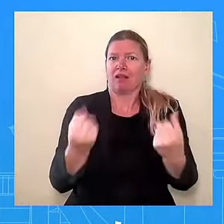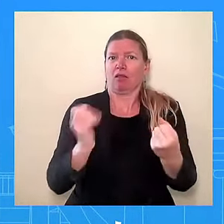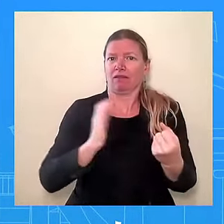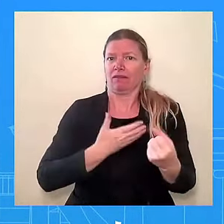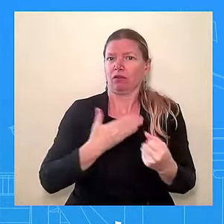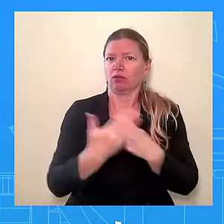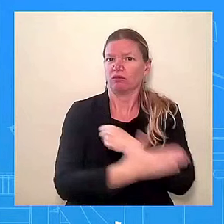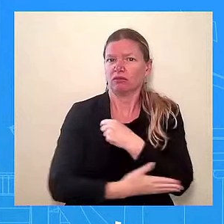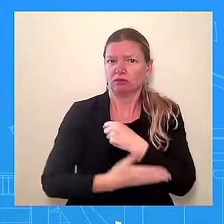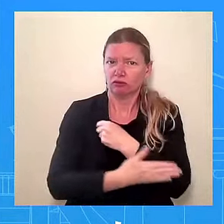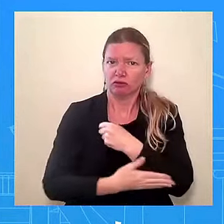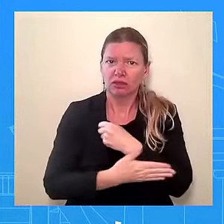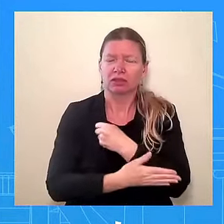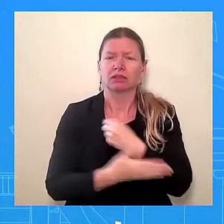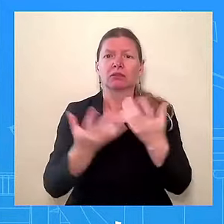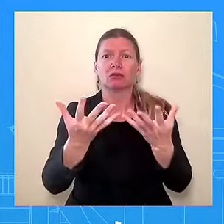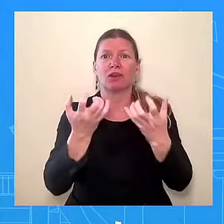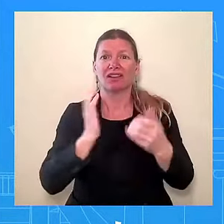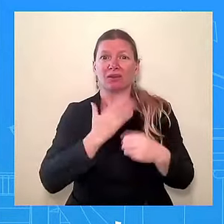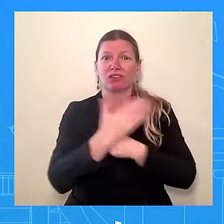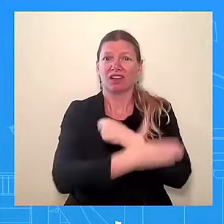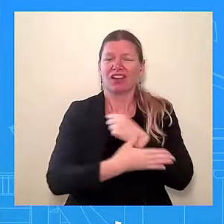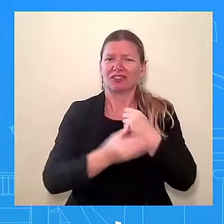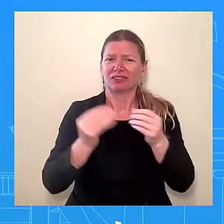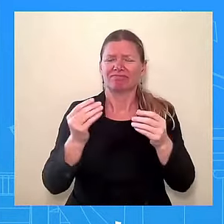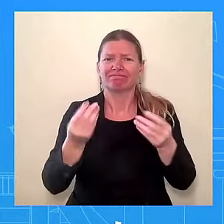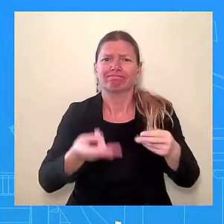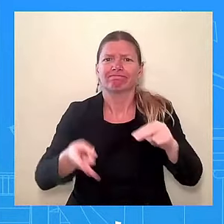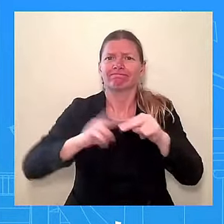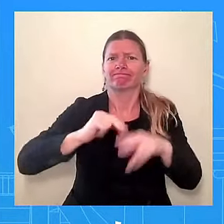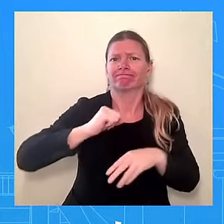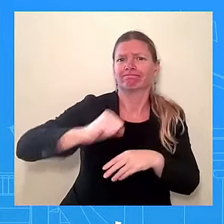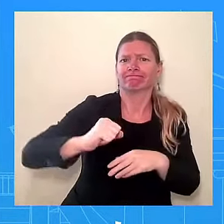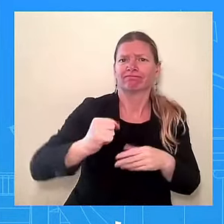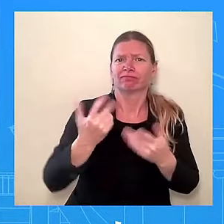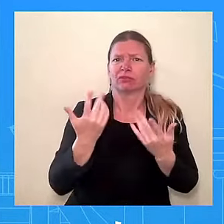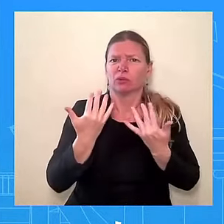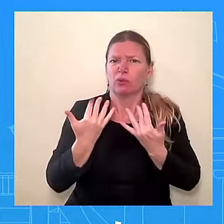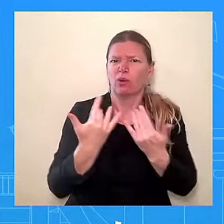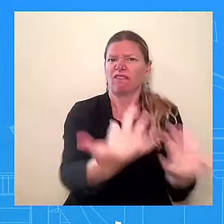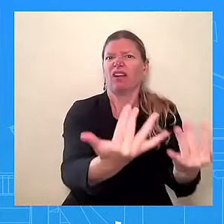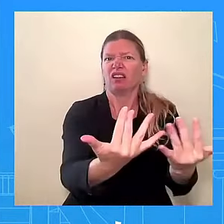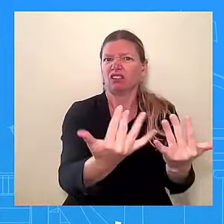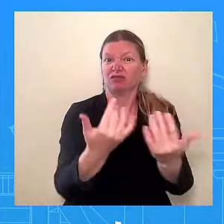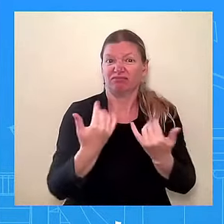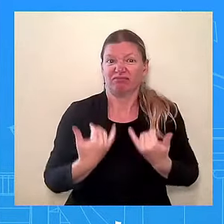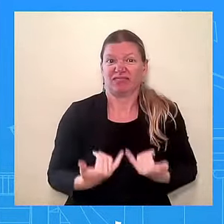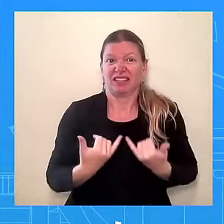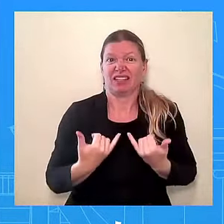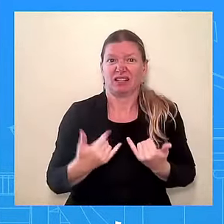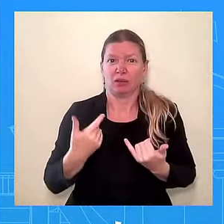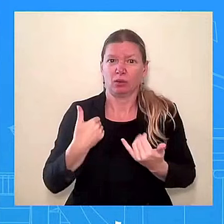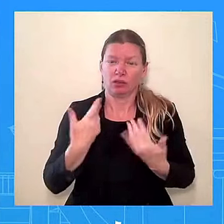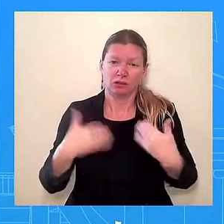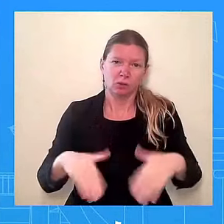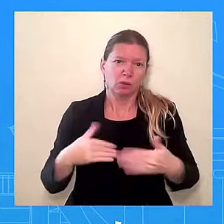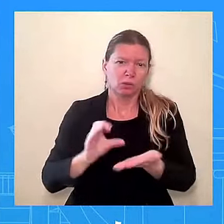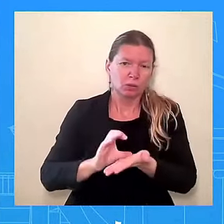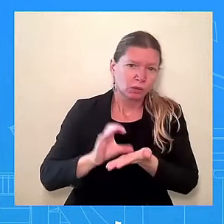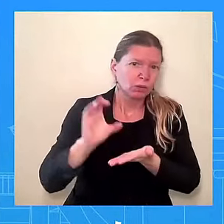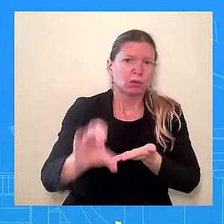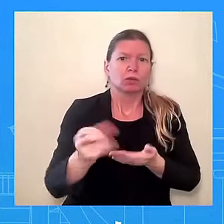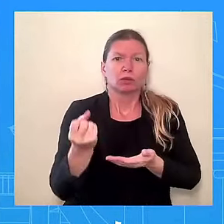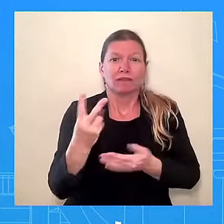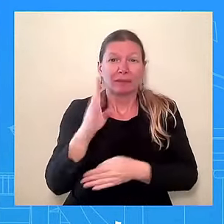has reached the smallest, most rural, and often most under-resourced communities. What the Inflation Reduction Act has done in many